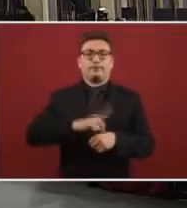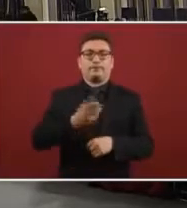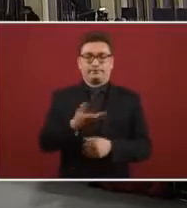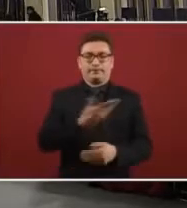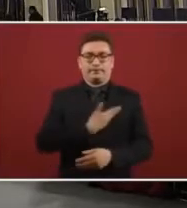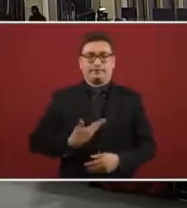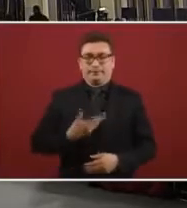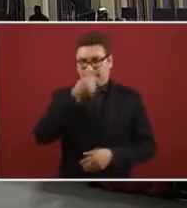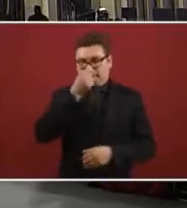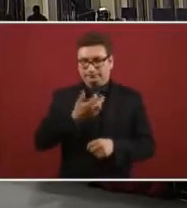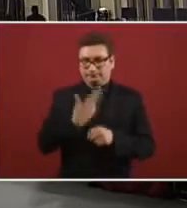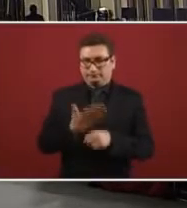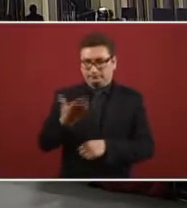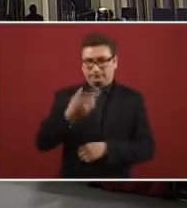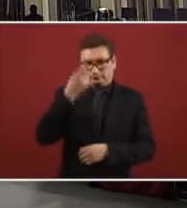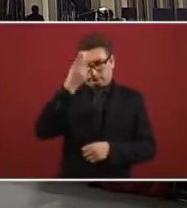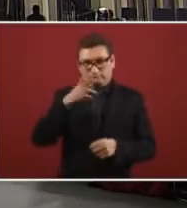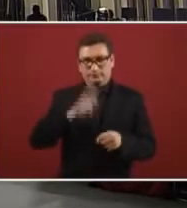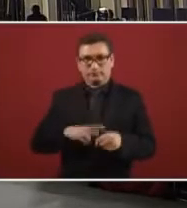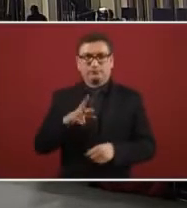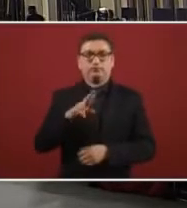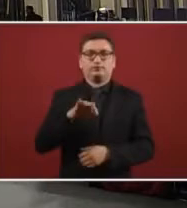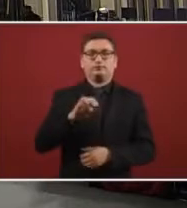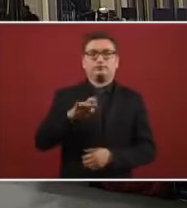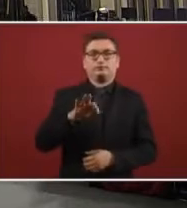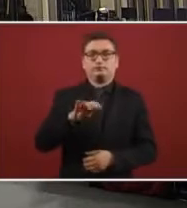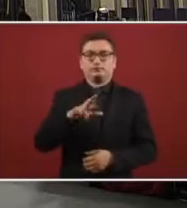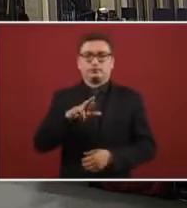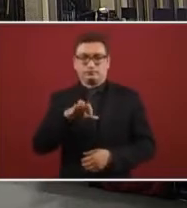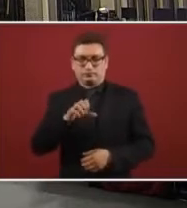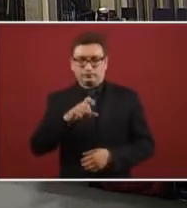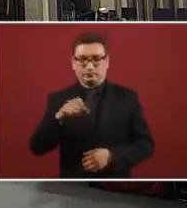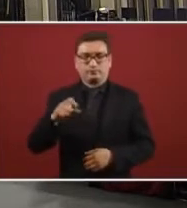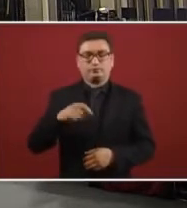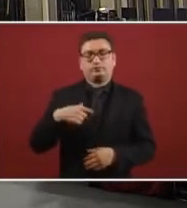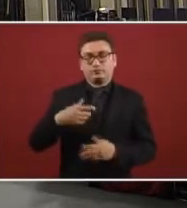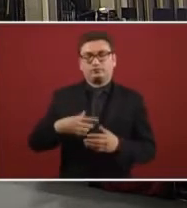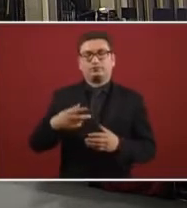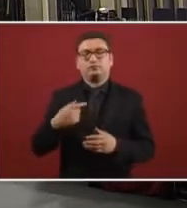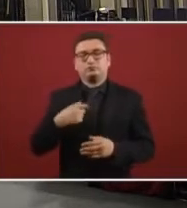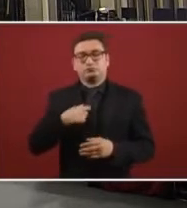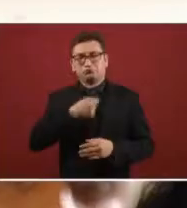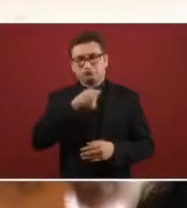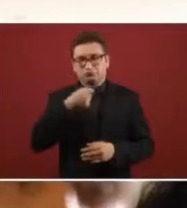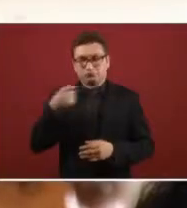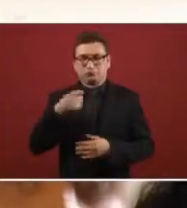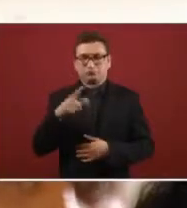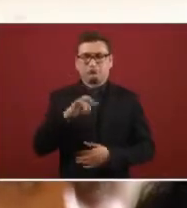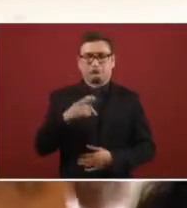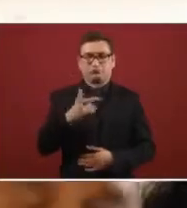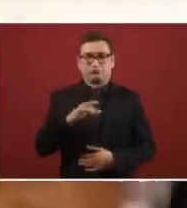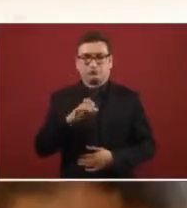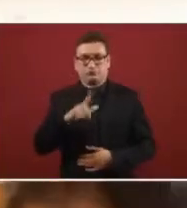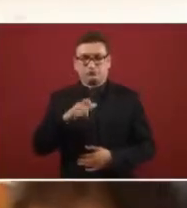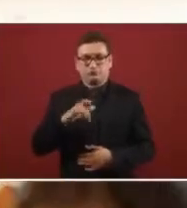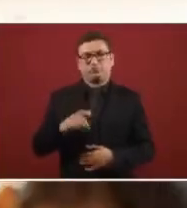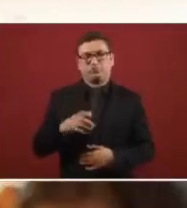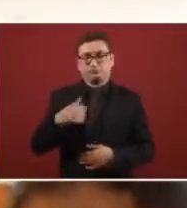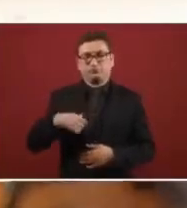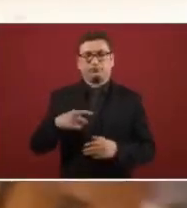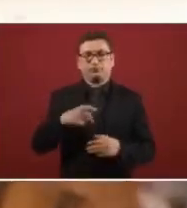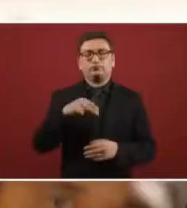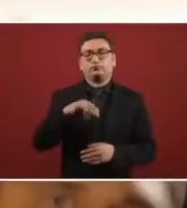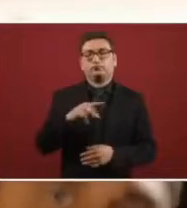Very good day, Mr. President. And Secretary Ramón Flores from Los Angeles. President.